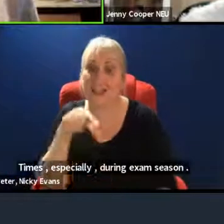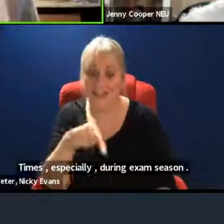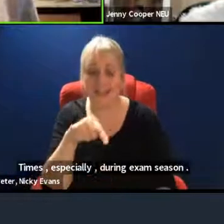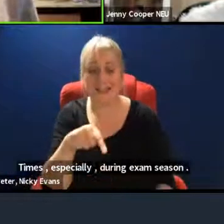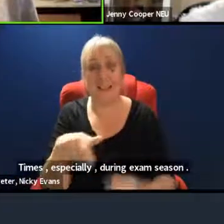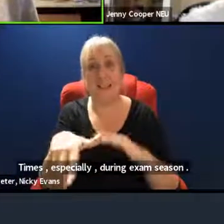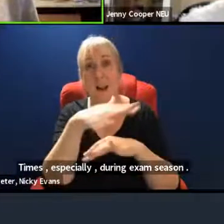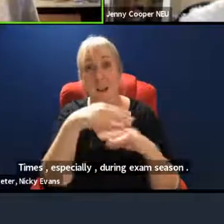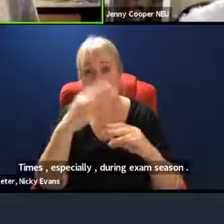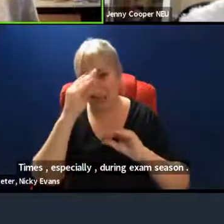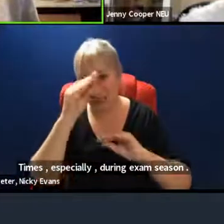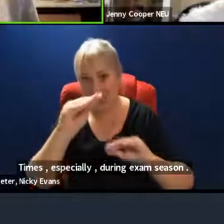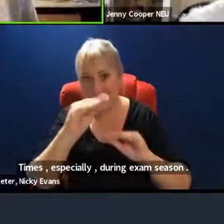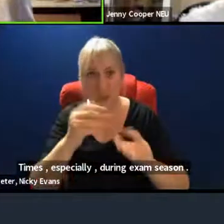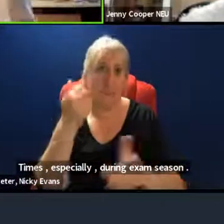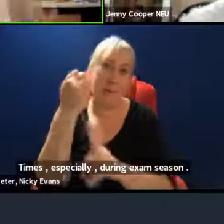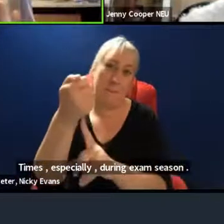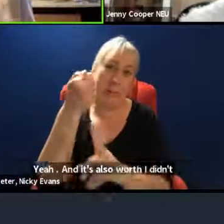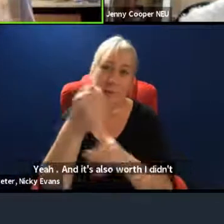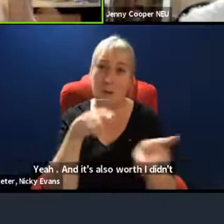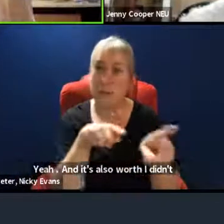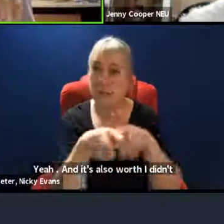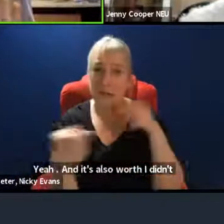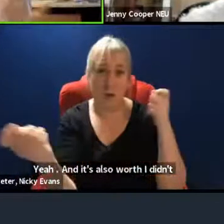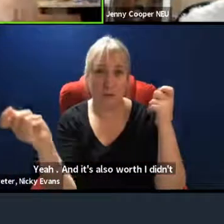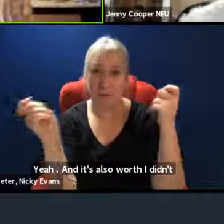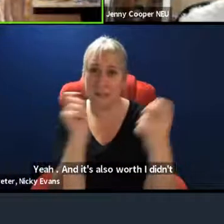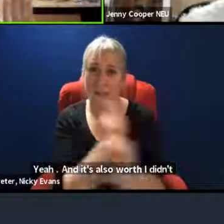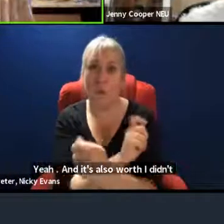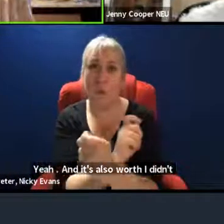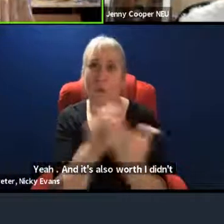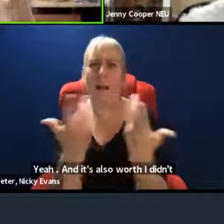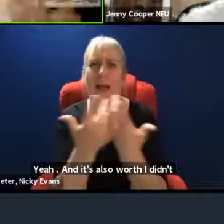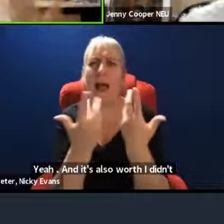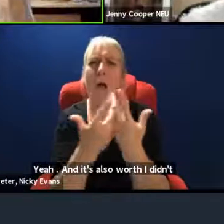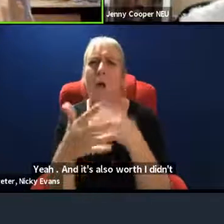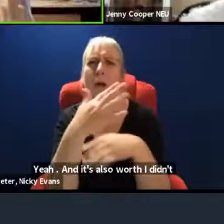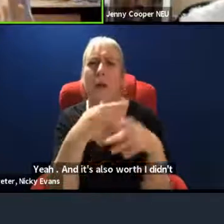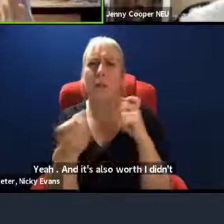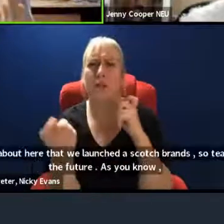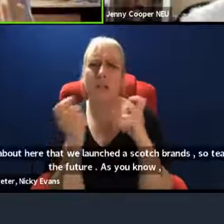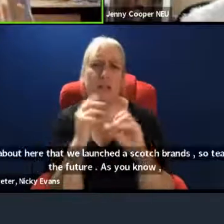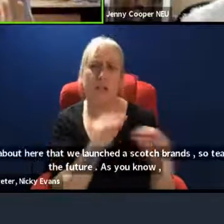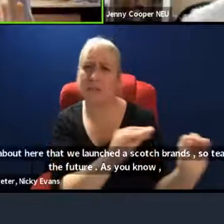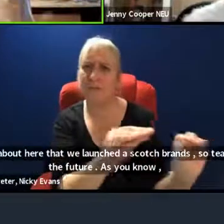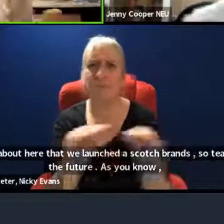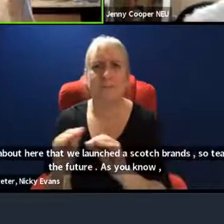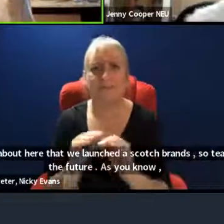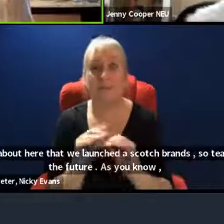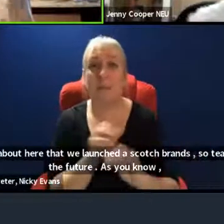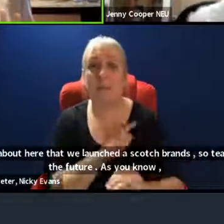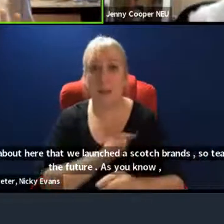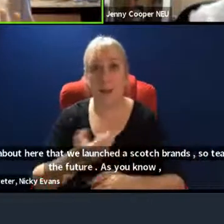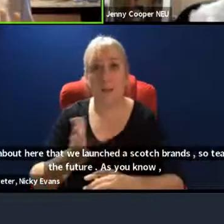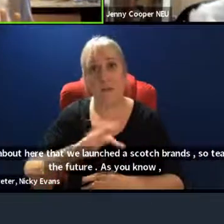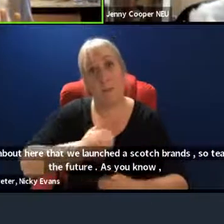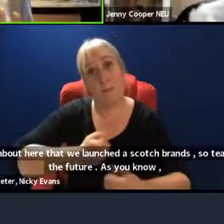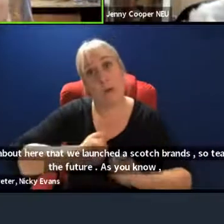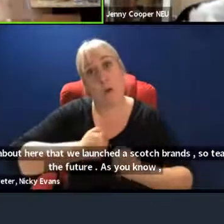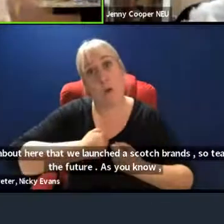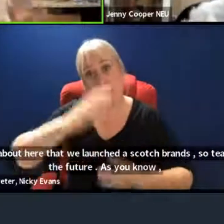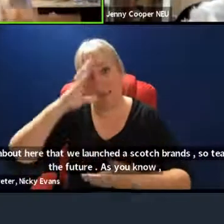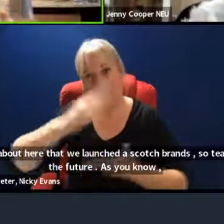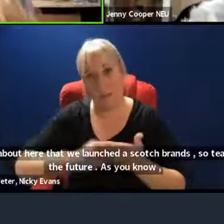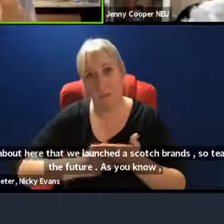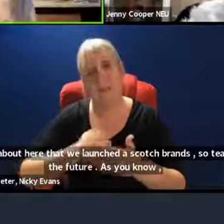campaign trying to reform and have the inclusion of climate change in it. Because, you know, from my own experience, I'm currently my last year of high